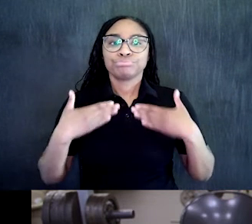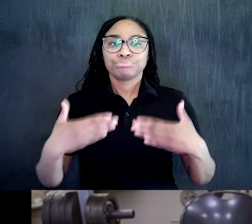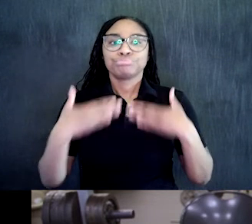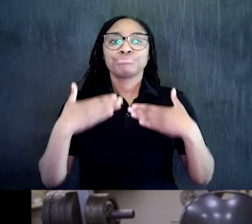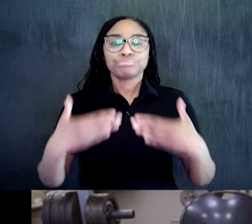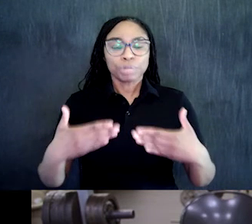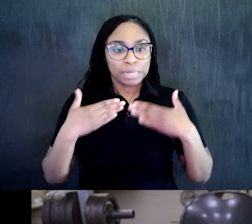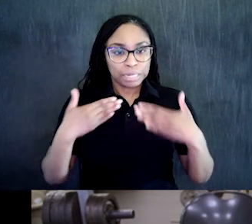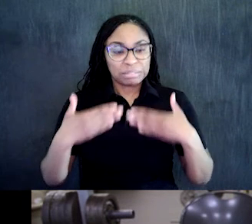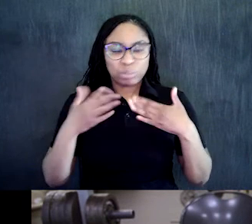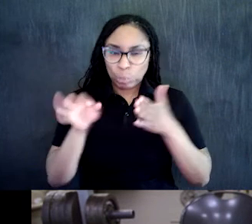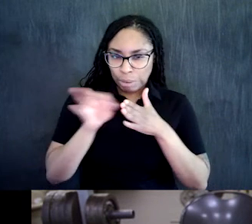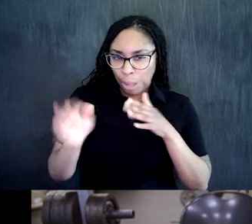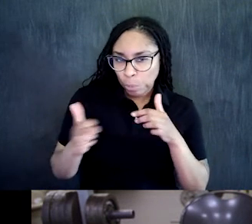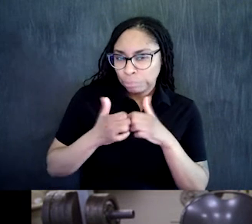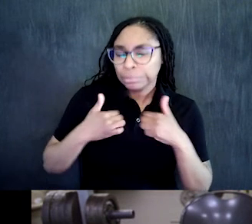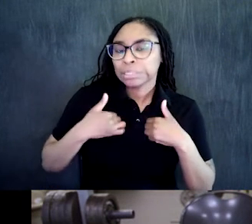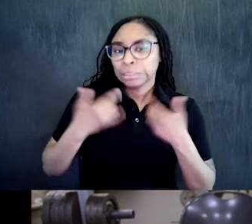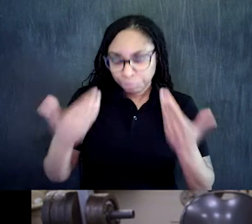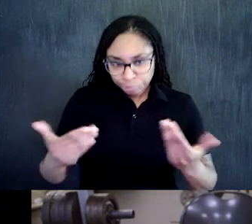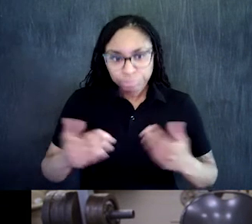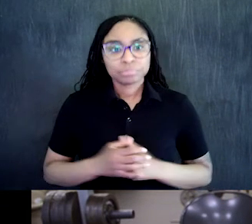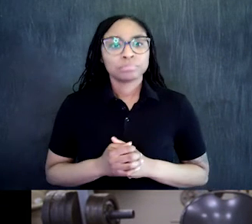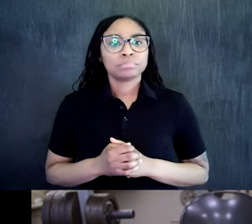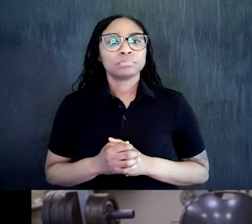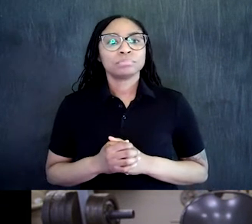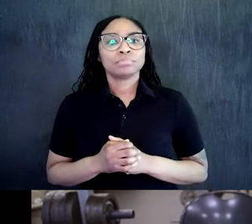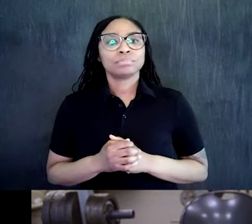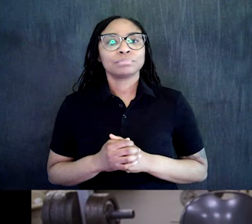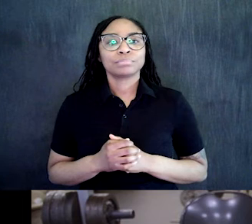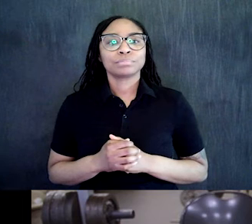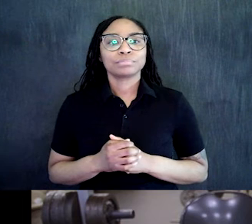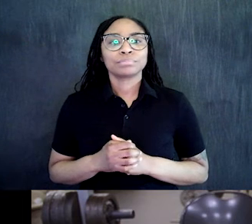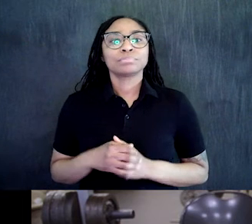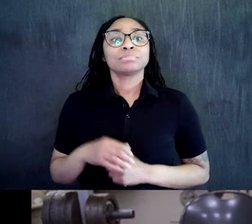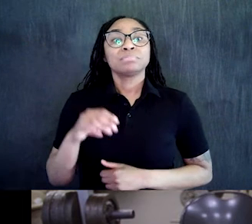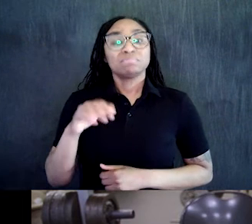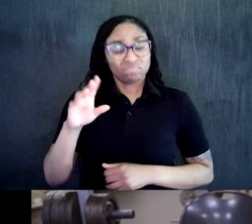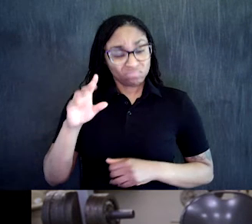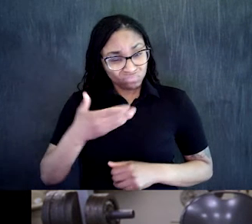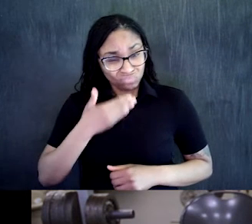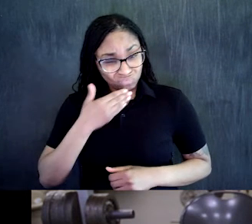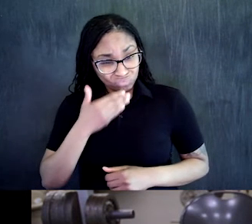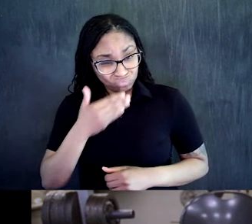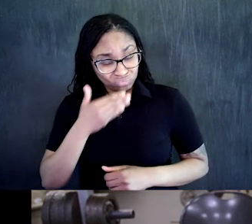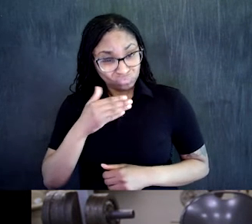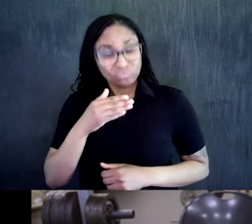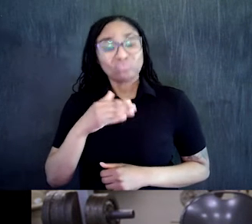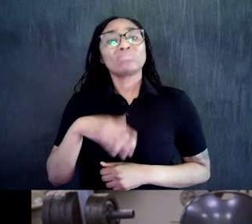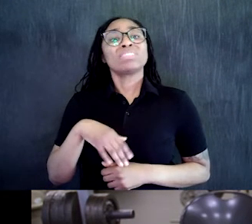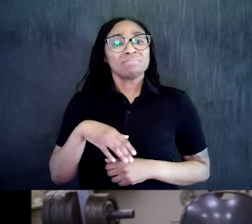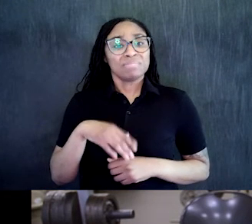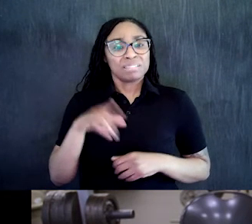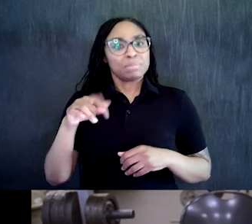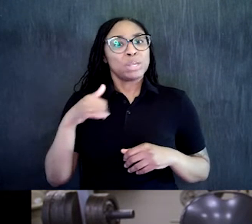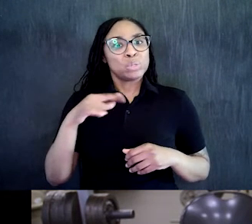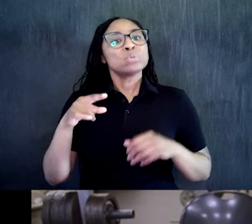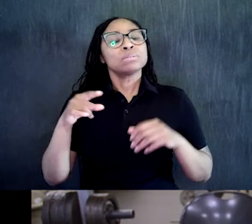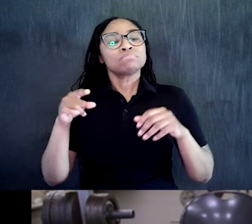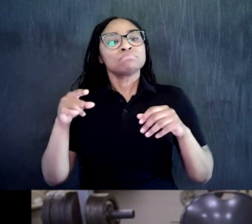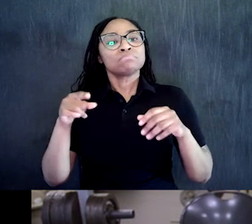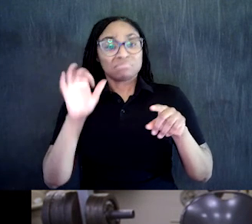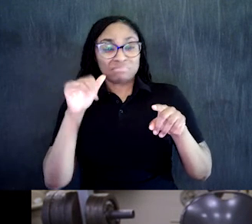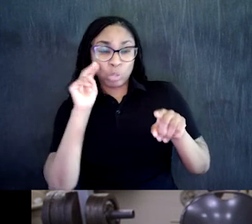go. Good. About halfway there. Making sure we're squeezing the glutes. Nice. Now I like having my hands at